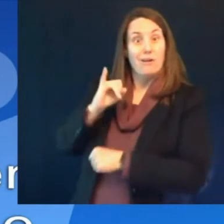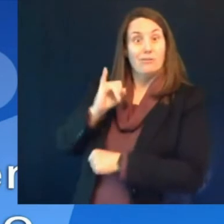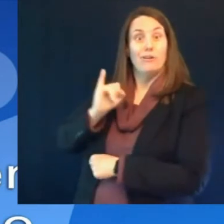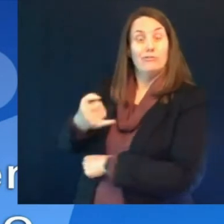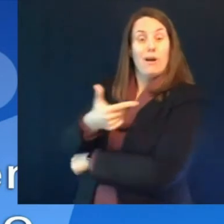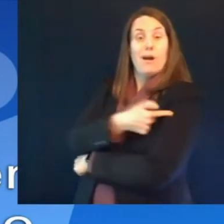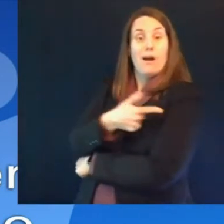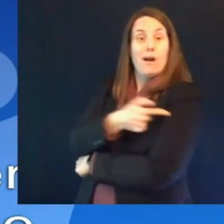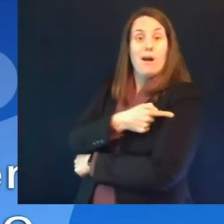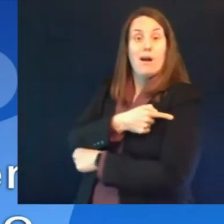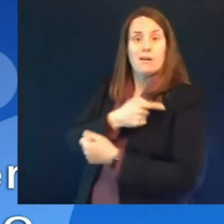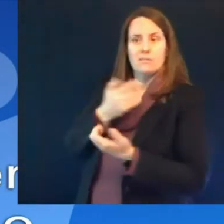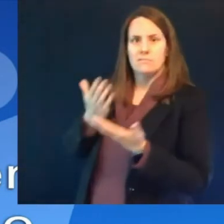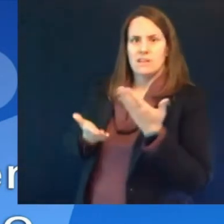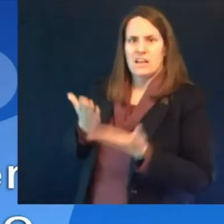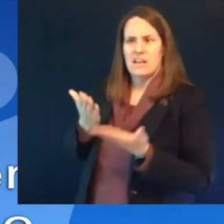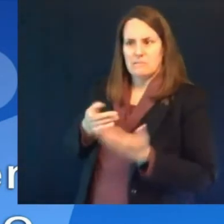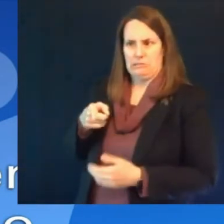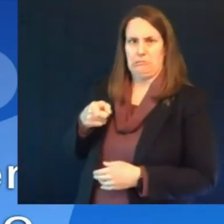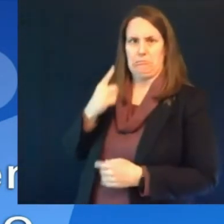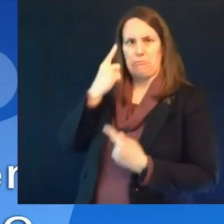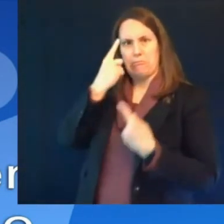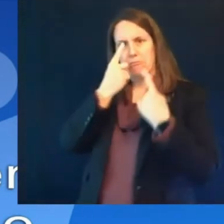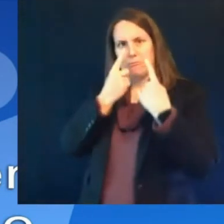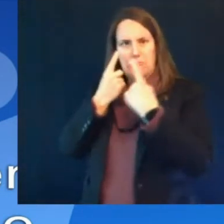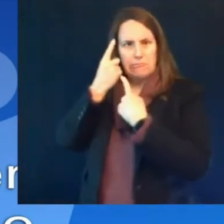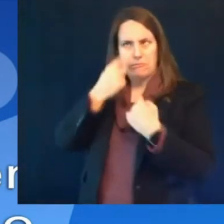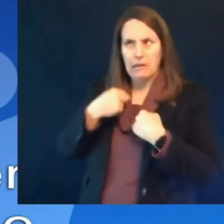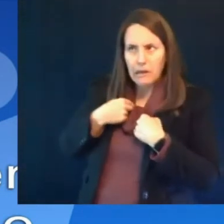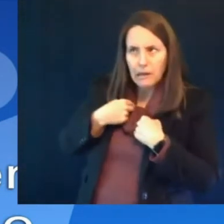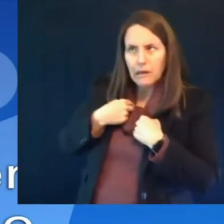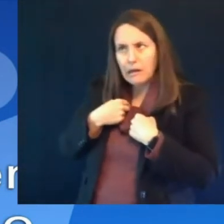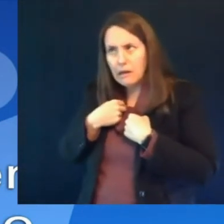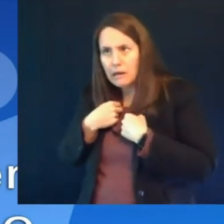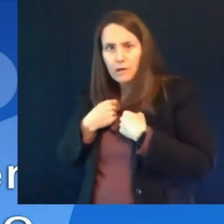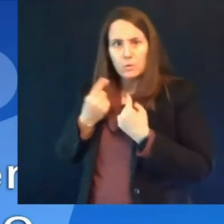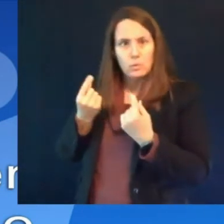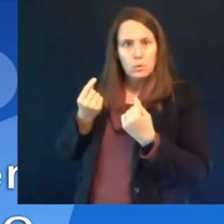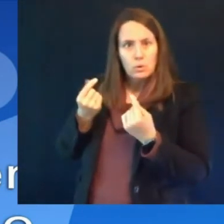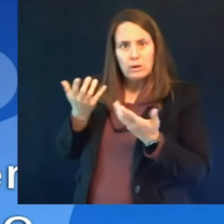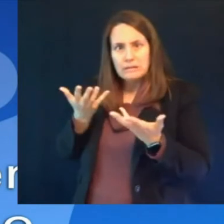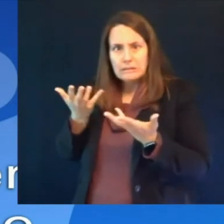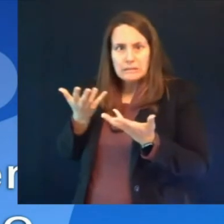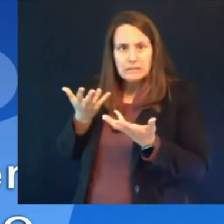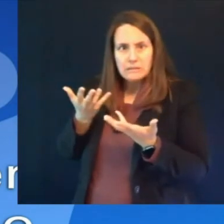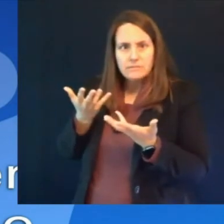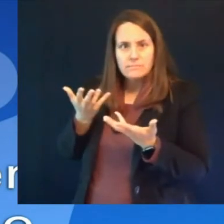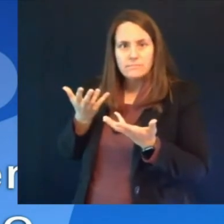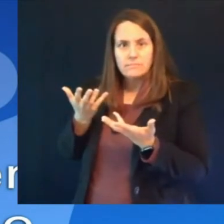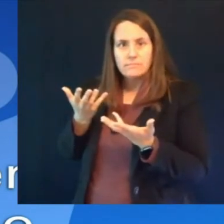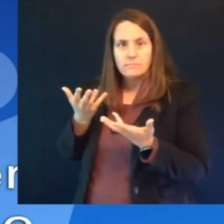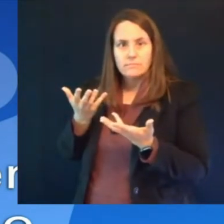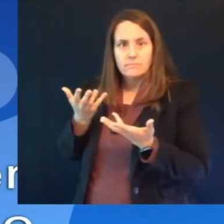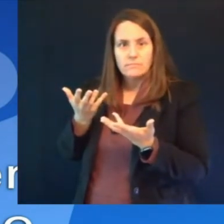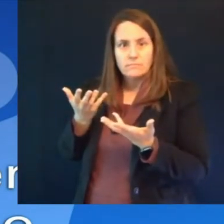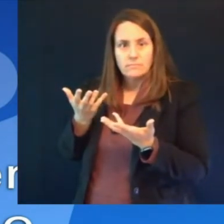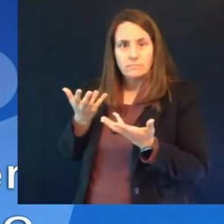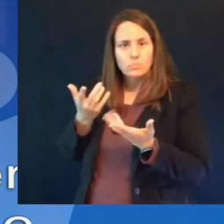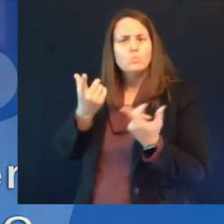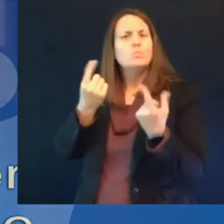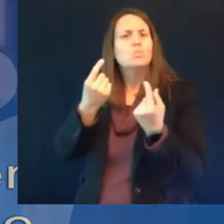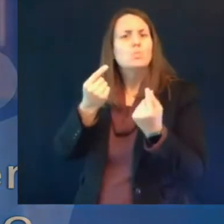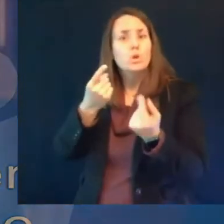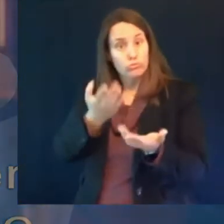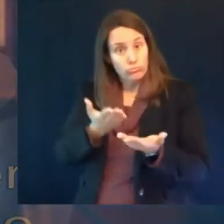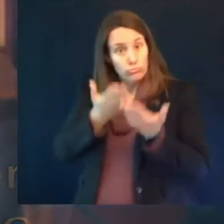vaccinators reach out and contact these people and advise them about the situation well again this is a